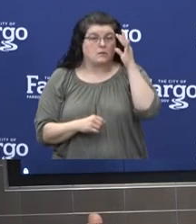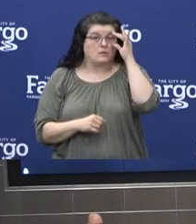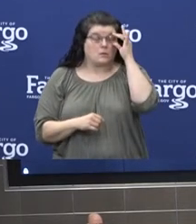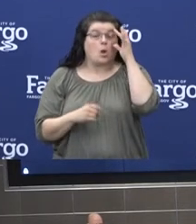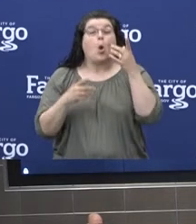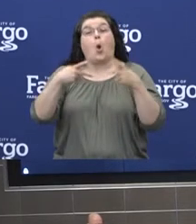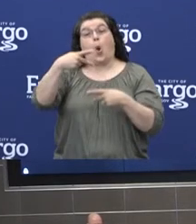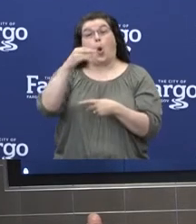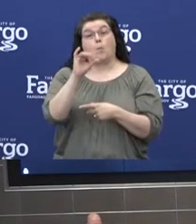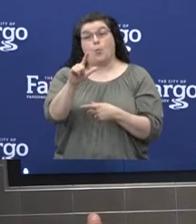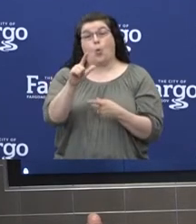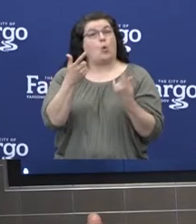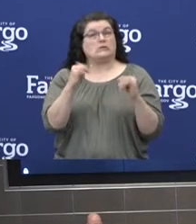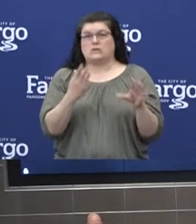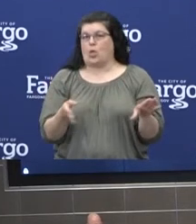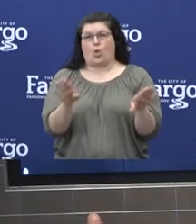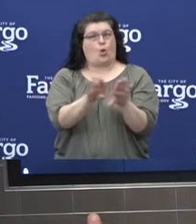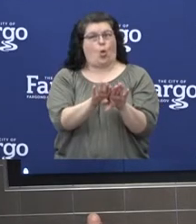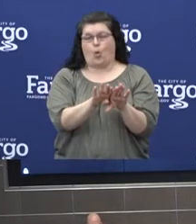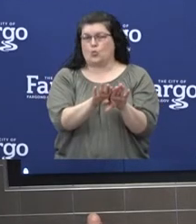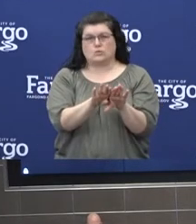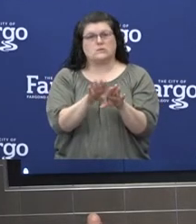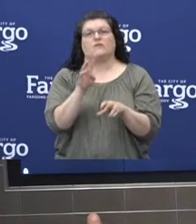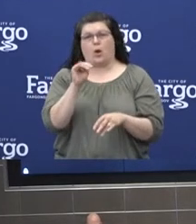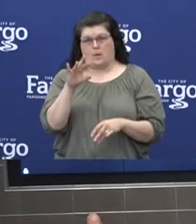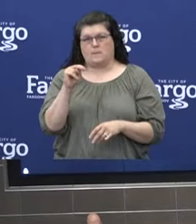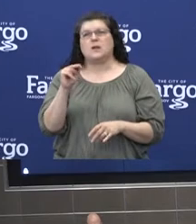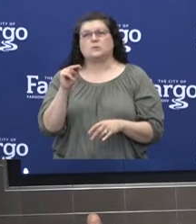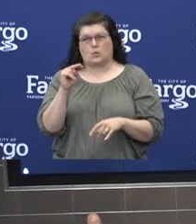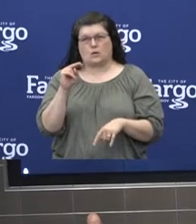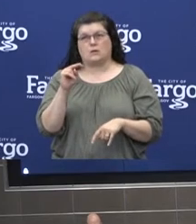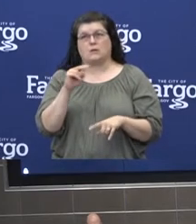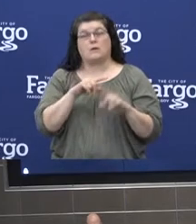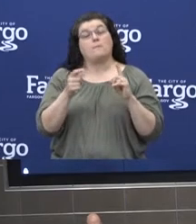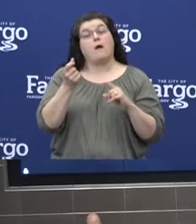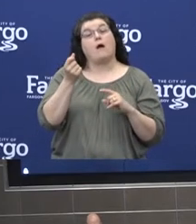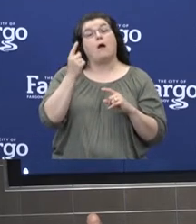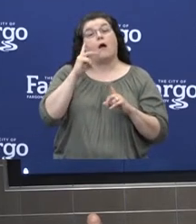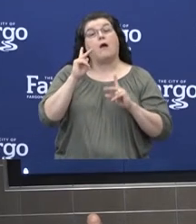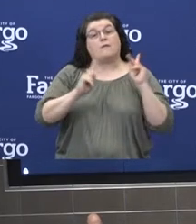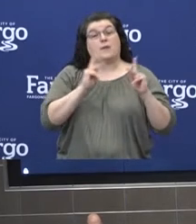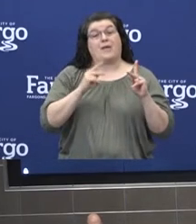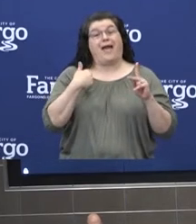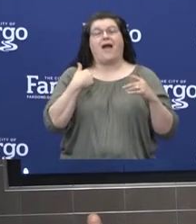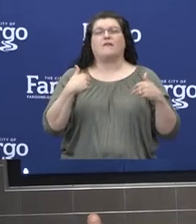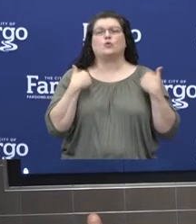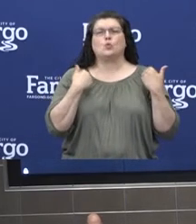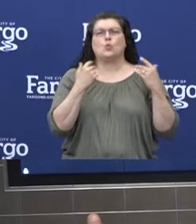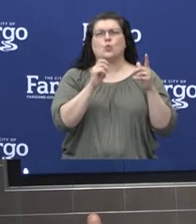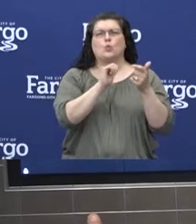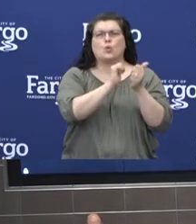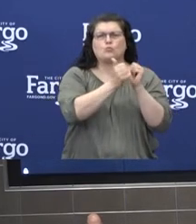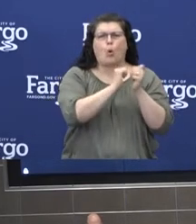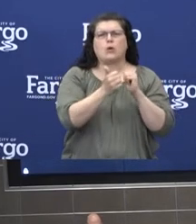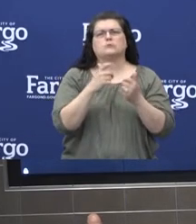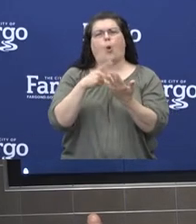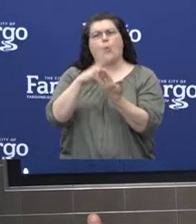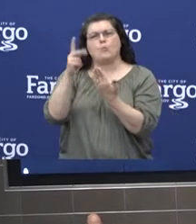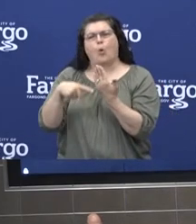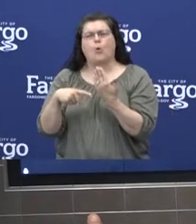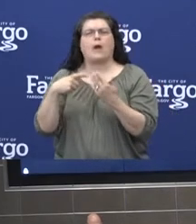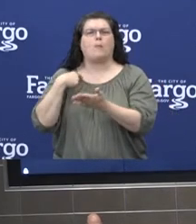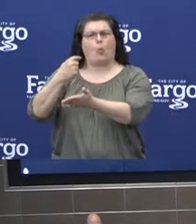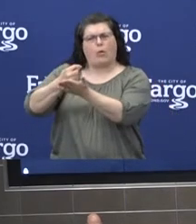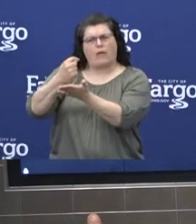in Minnesota to the general public. However, they can be open to those in organized youth sports and programs, as well as the therapy